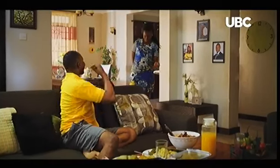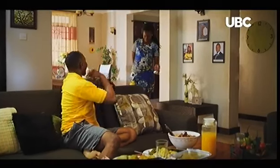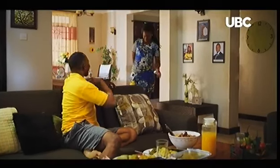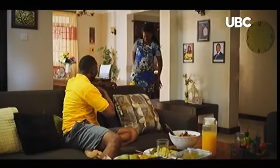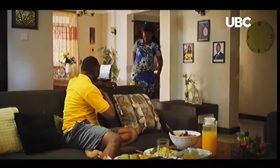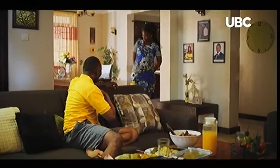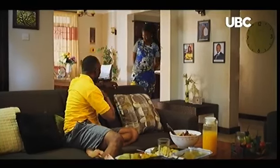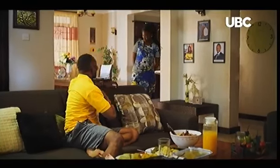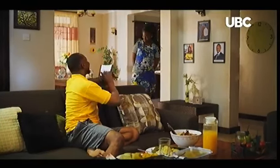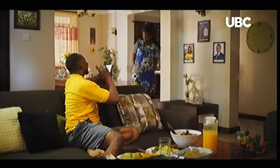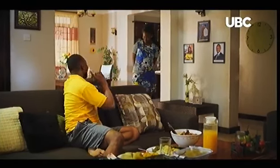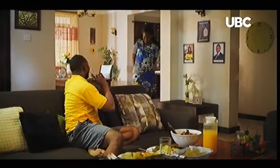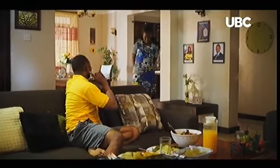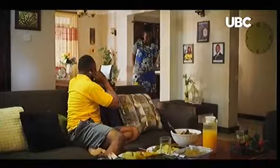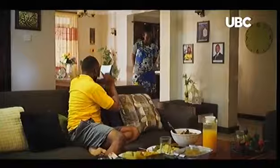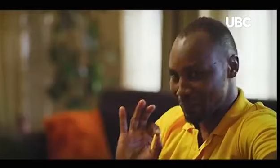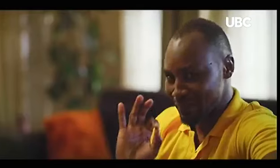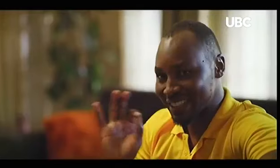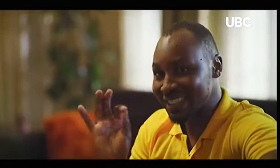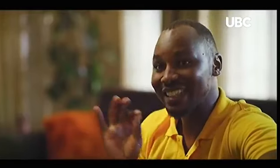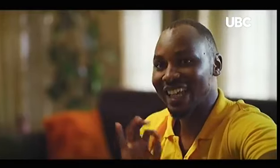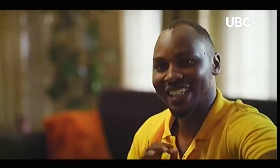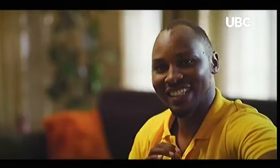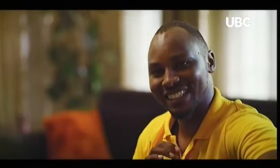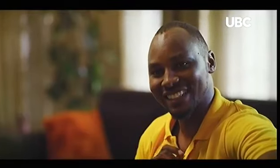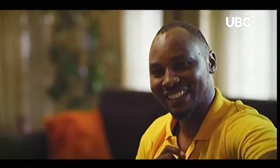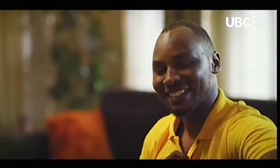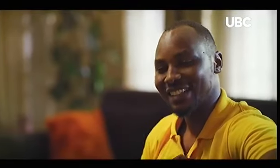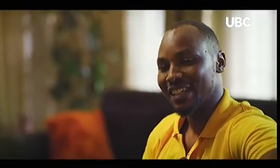the super you want easy for empty